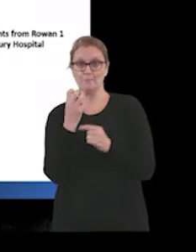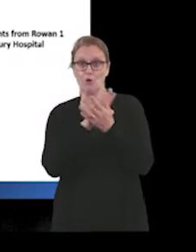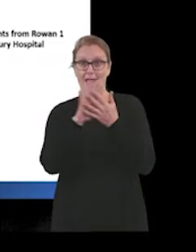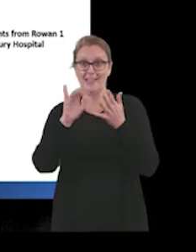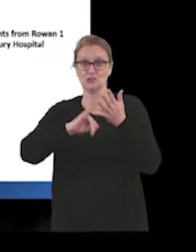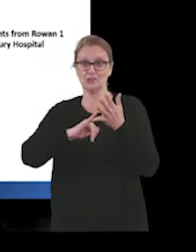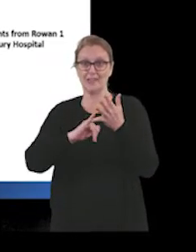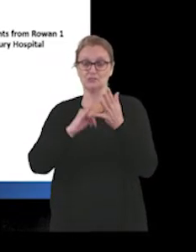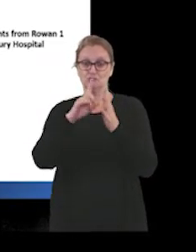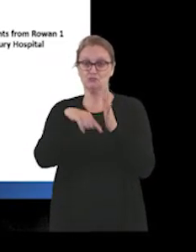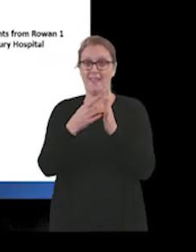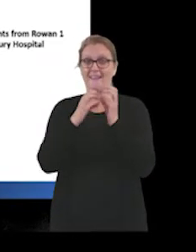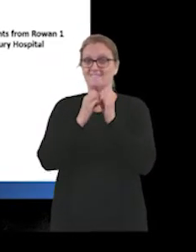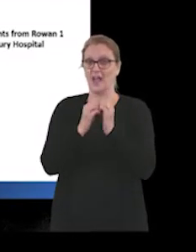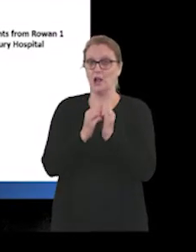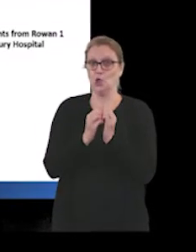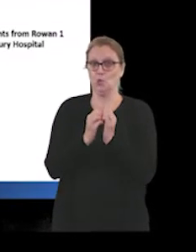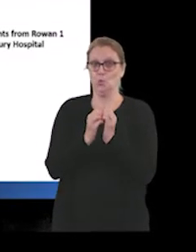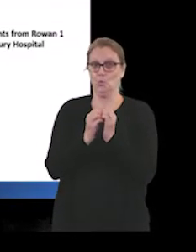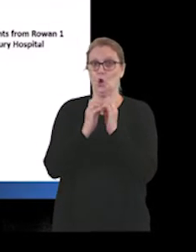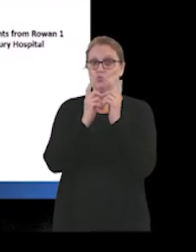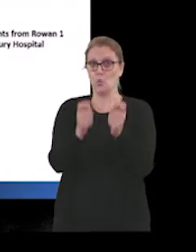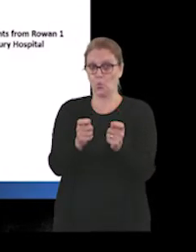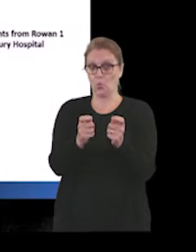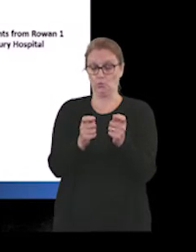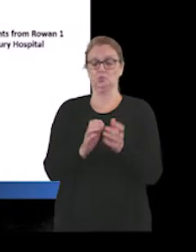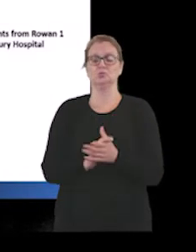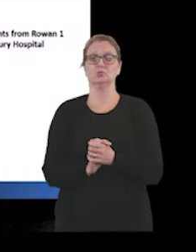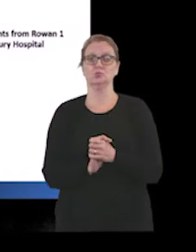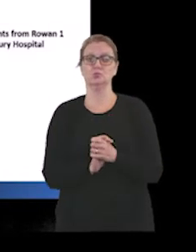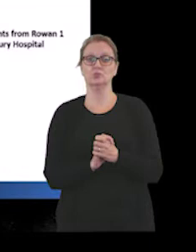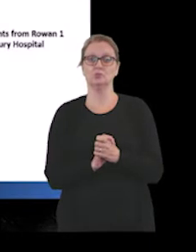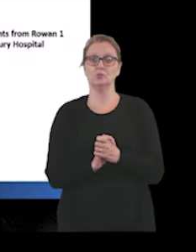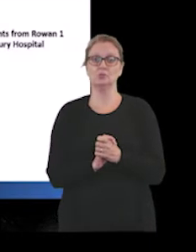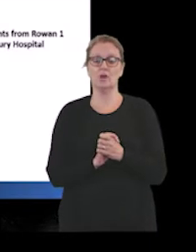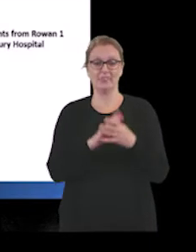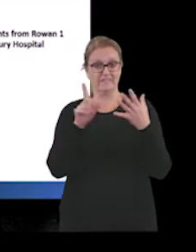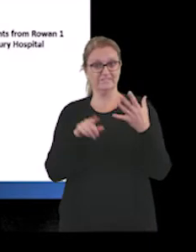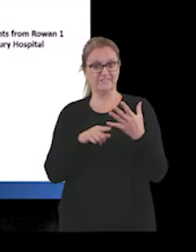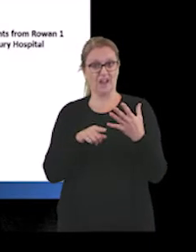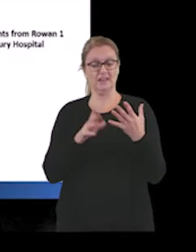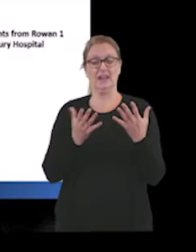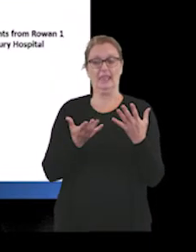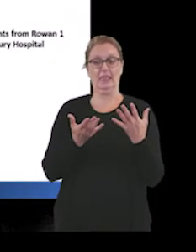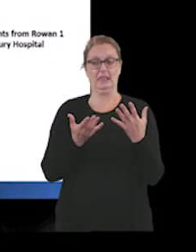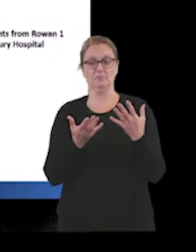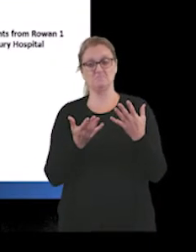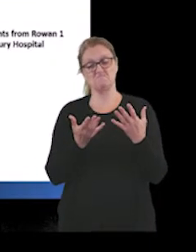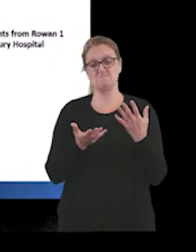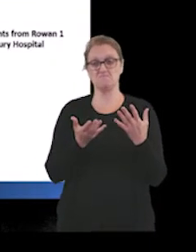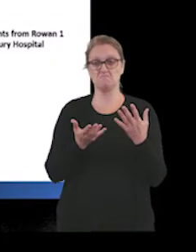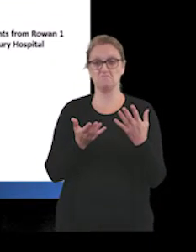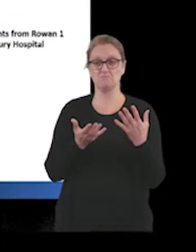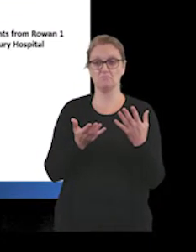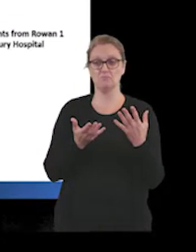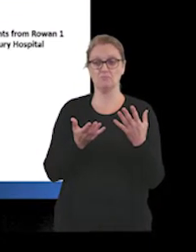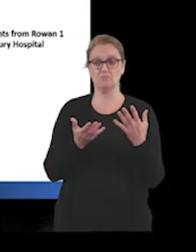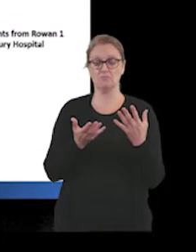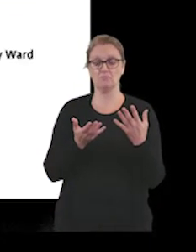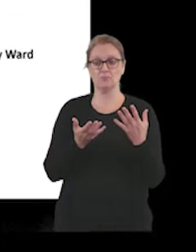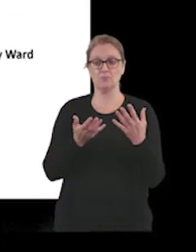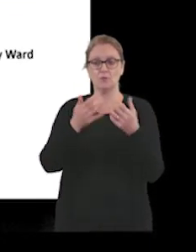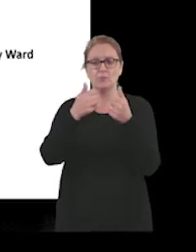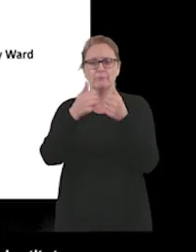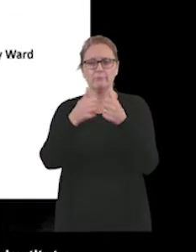value awards. And then finally, we've had